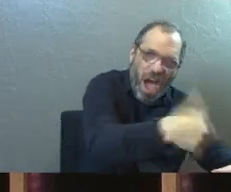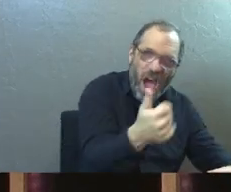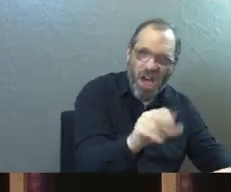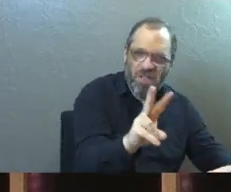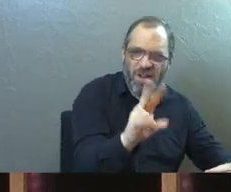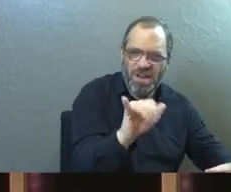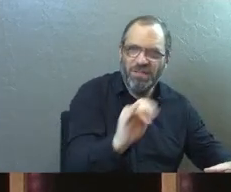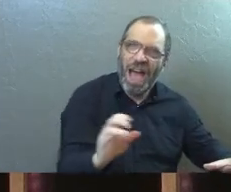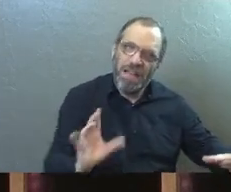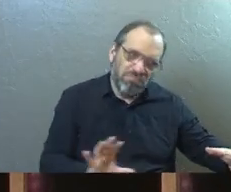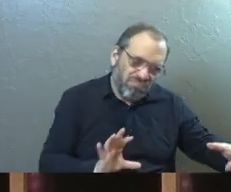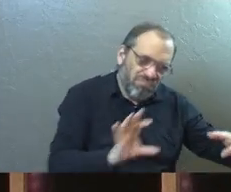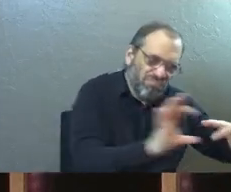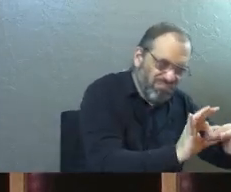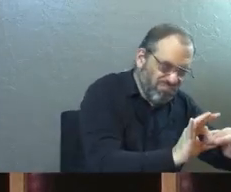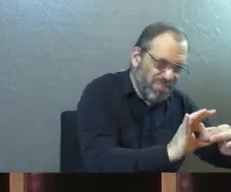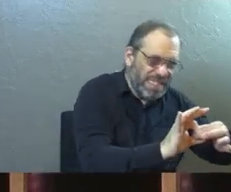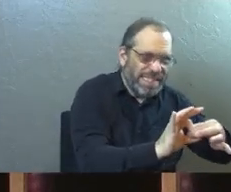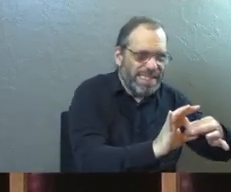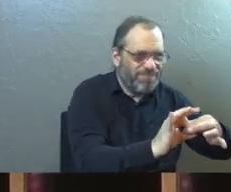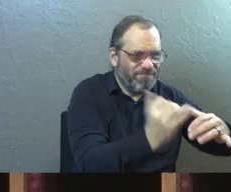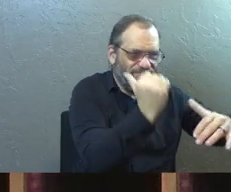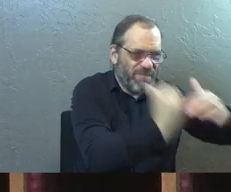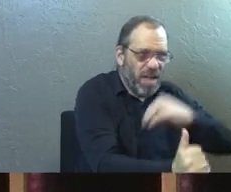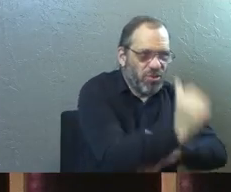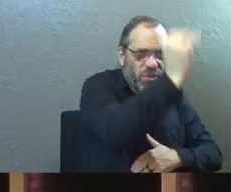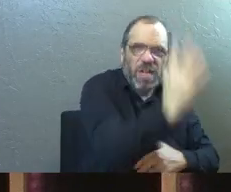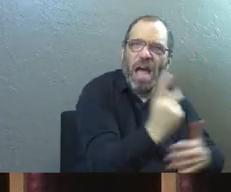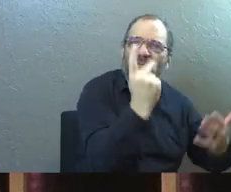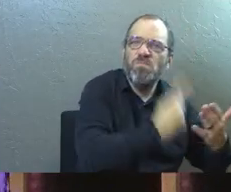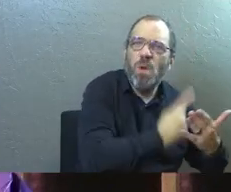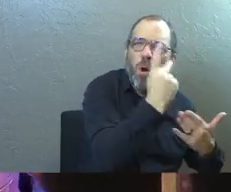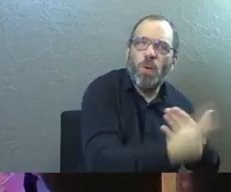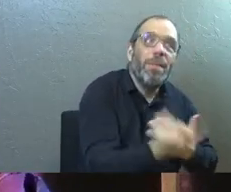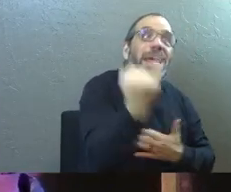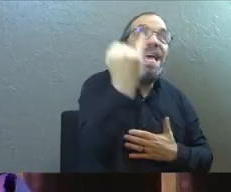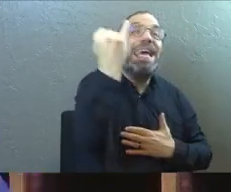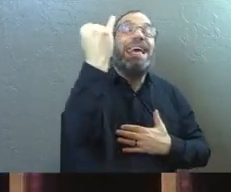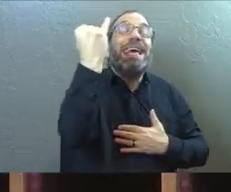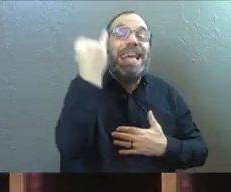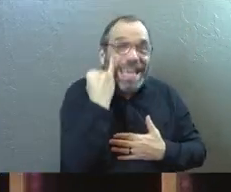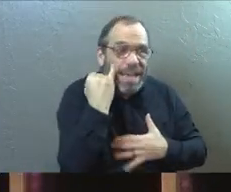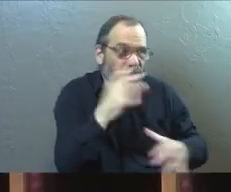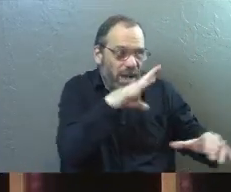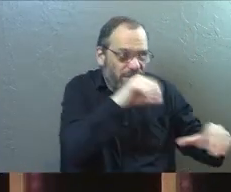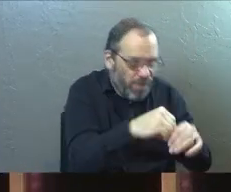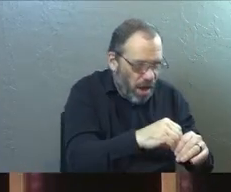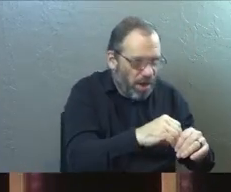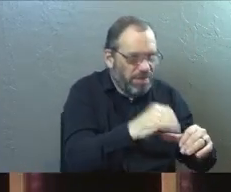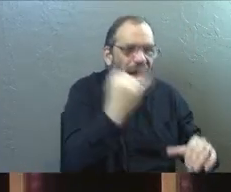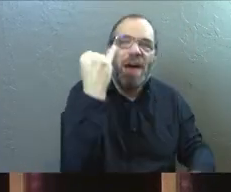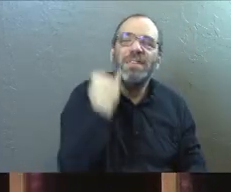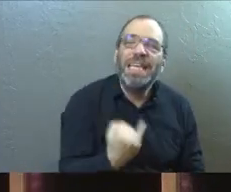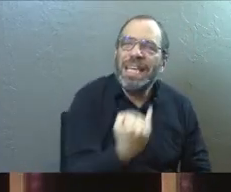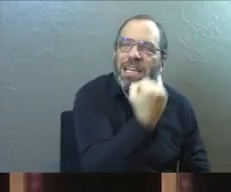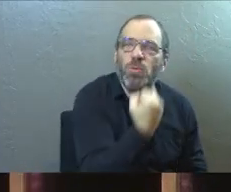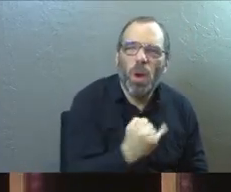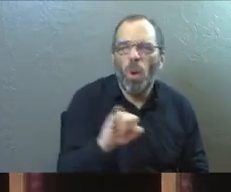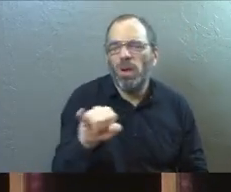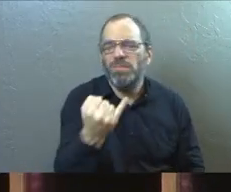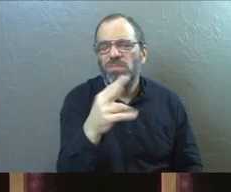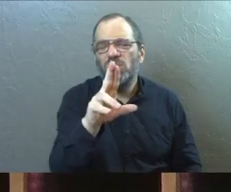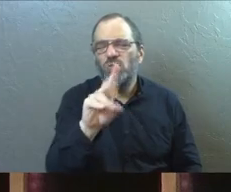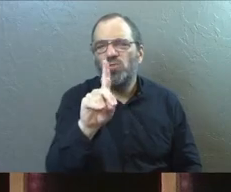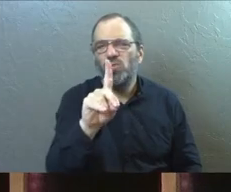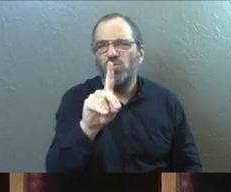vines would come and get attached and be under God's program if they only came and were part of Israel or Judaism.